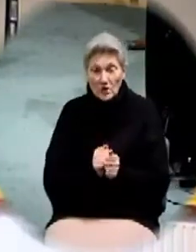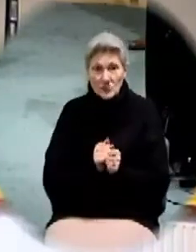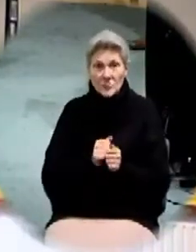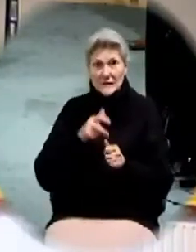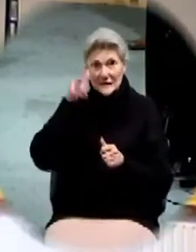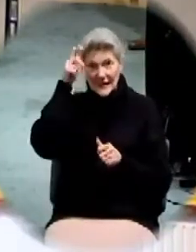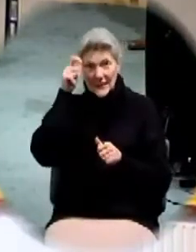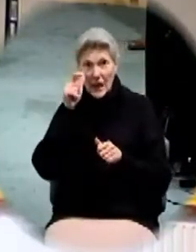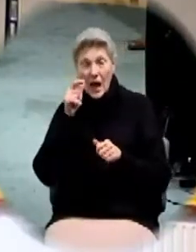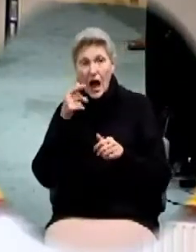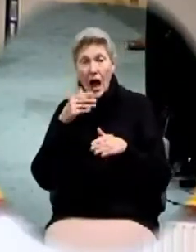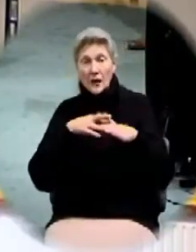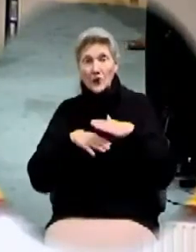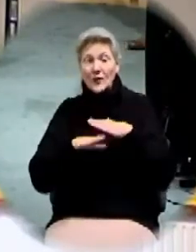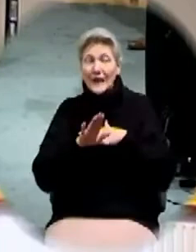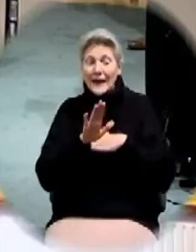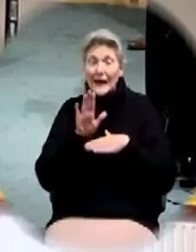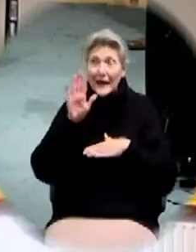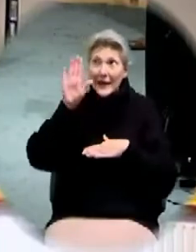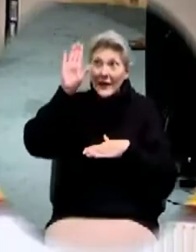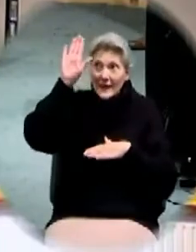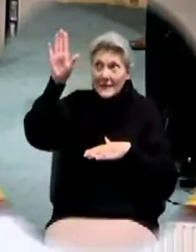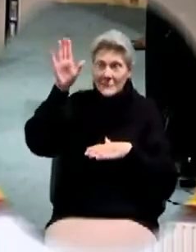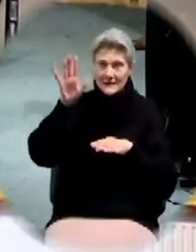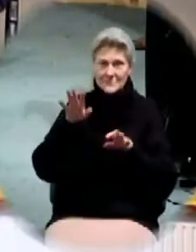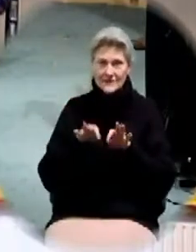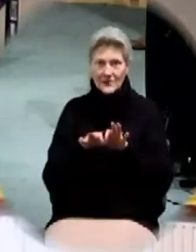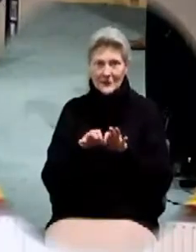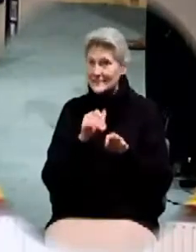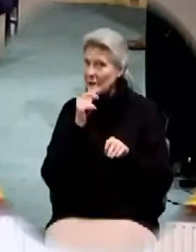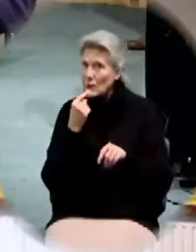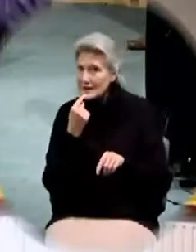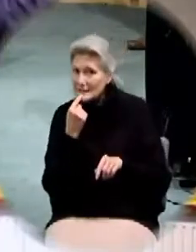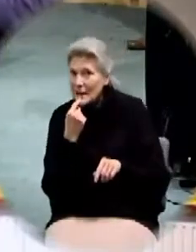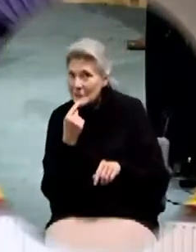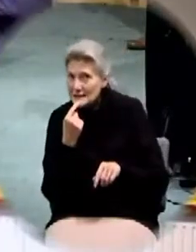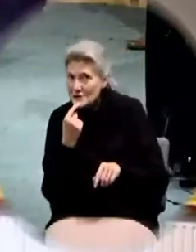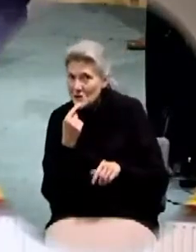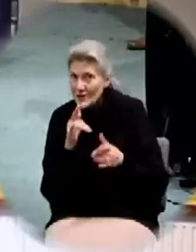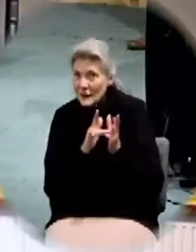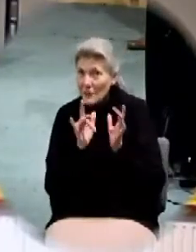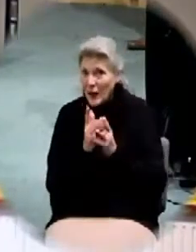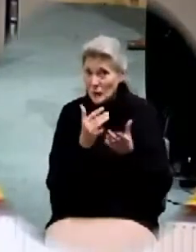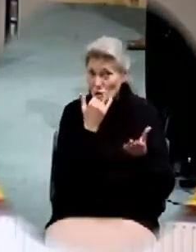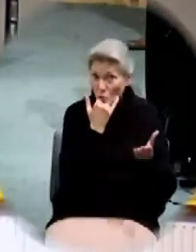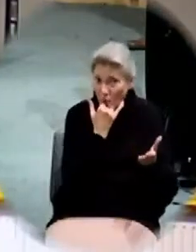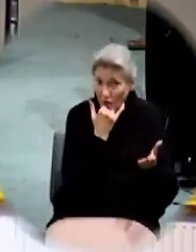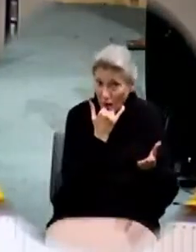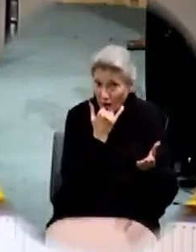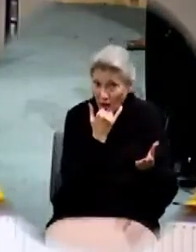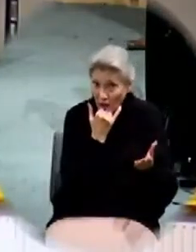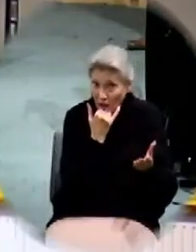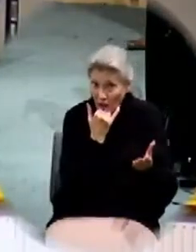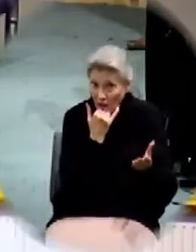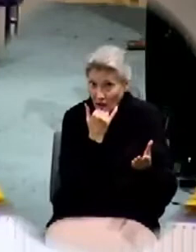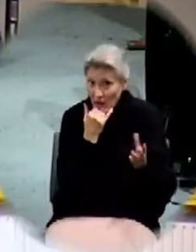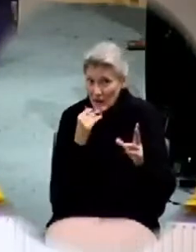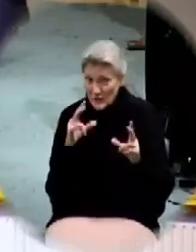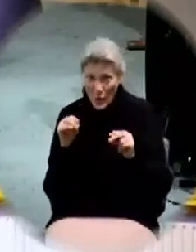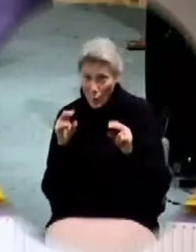feet it's not what it says do you think the Bible makes accidents any mistakes